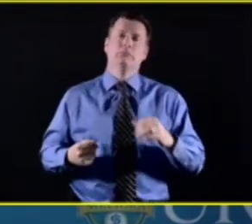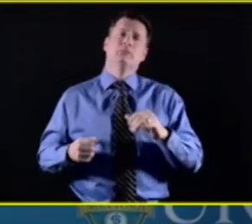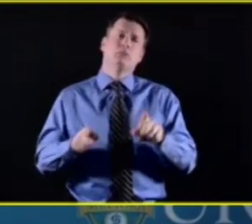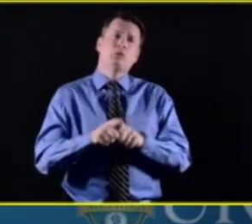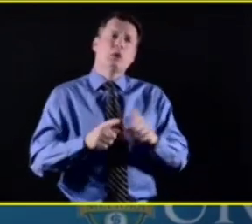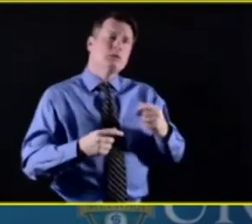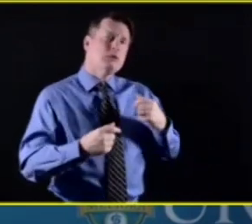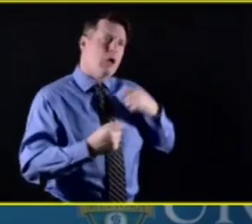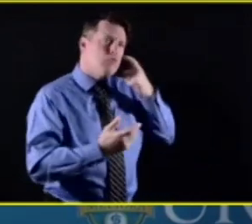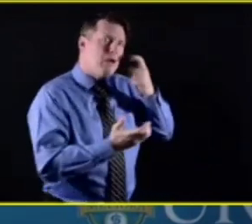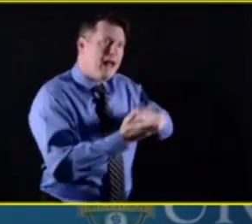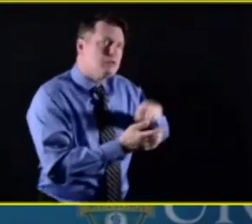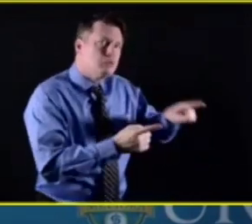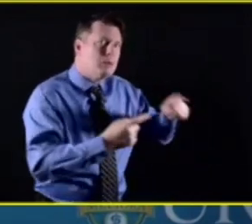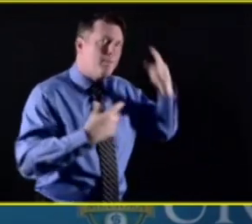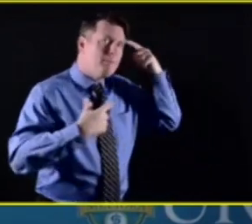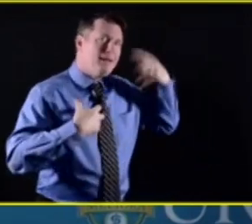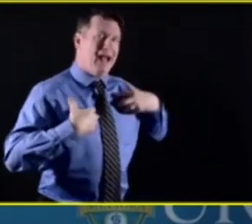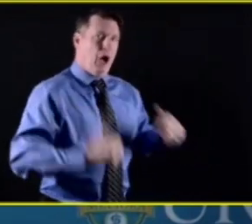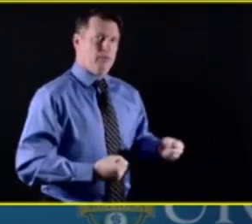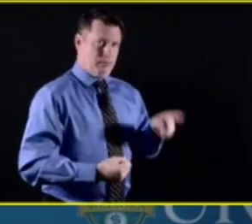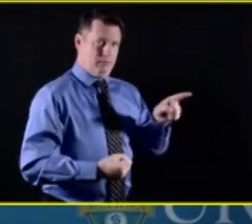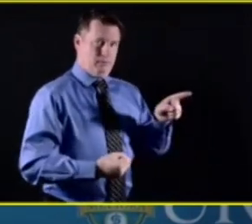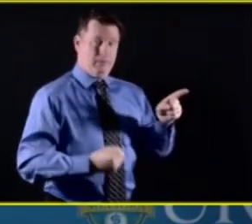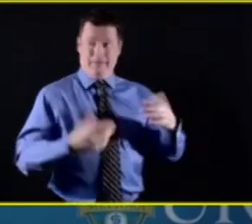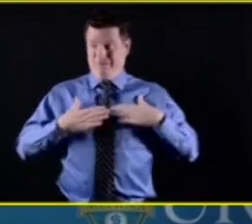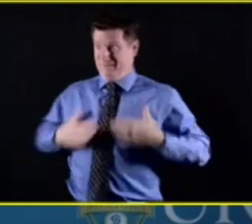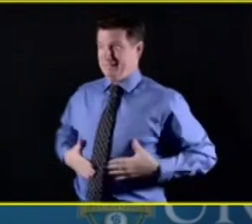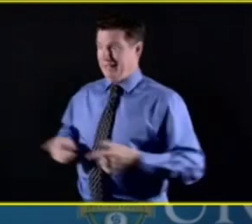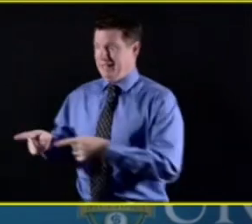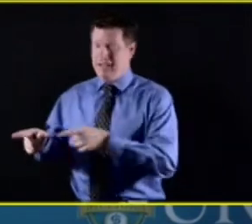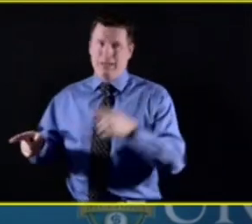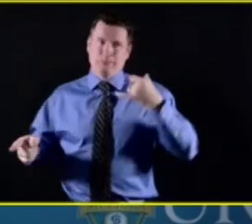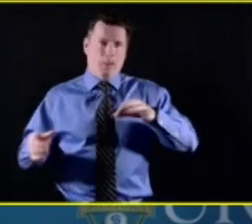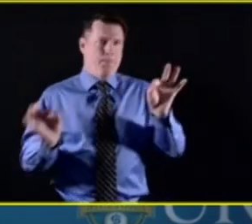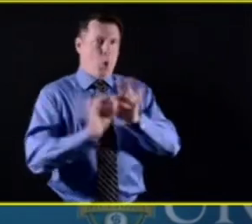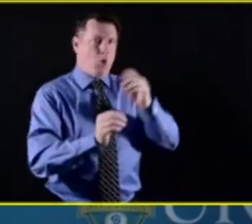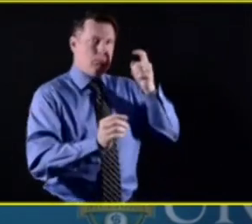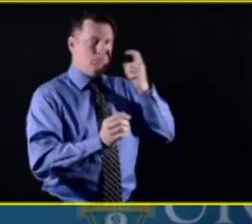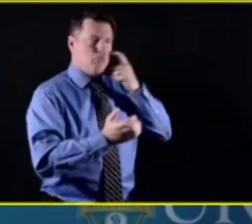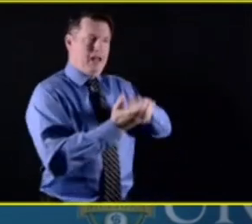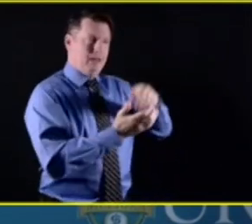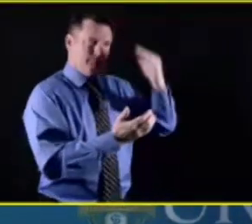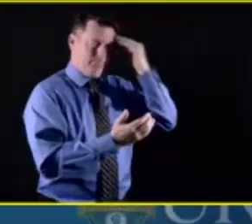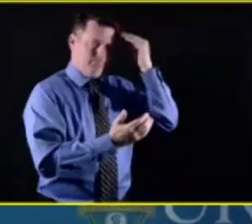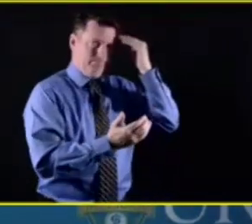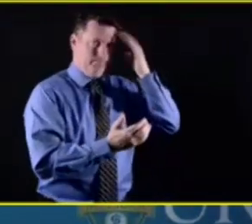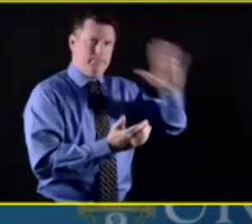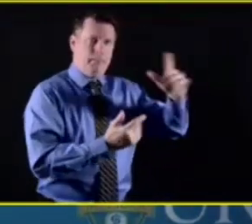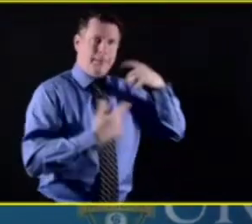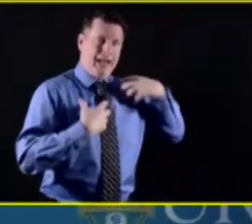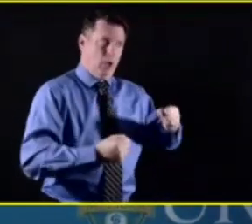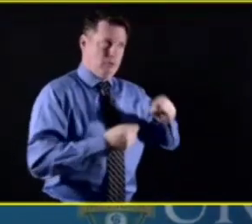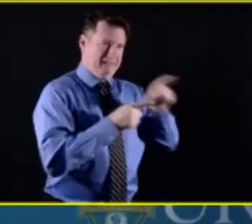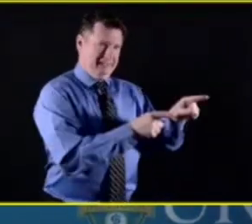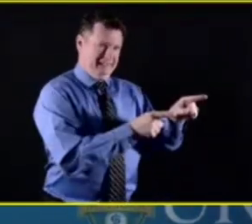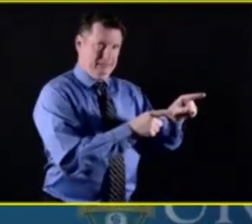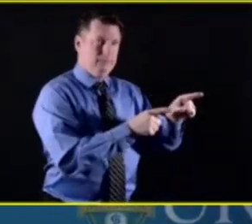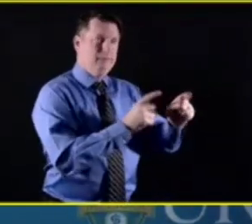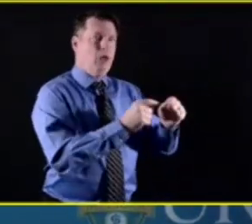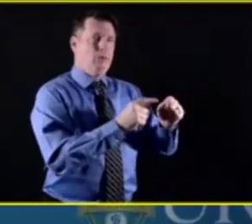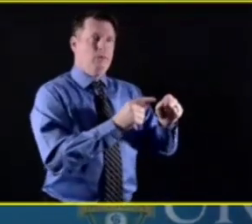heightened. That's one part of it. The other is, I think that there's, I'm feeling much less